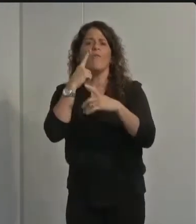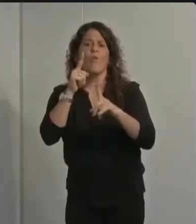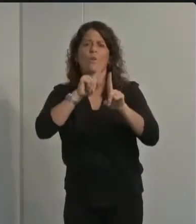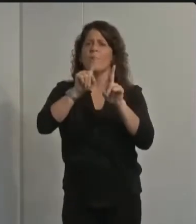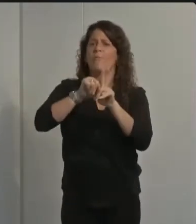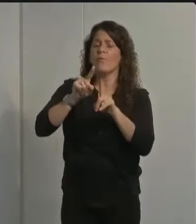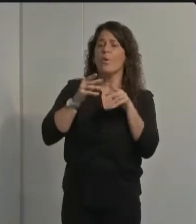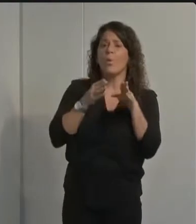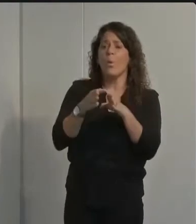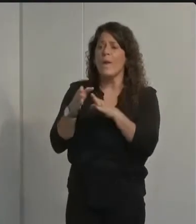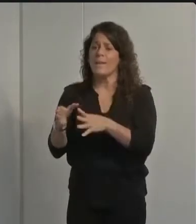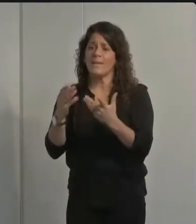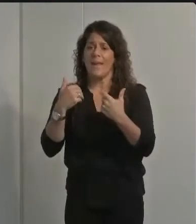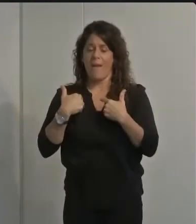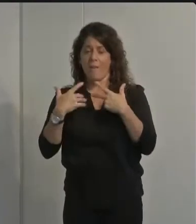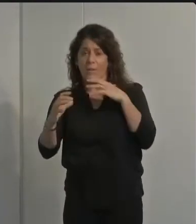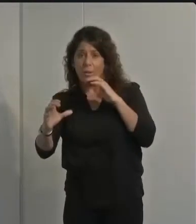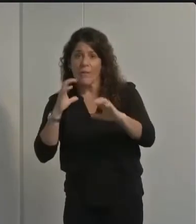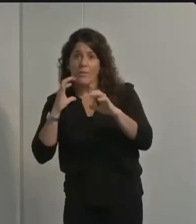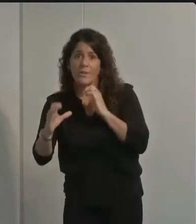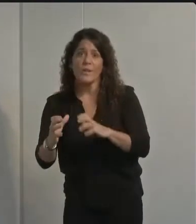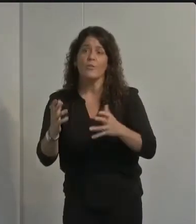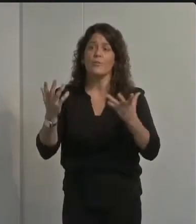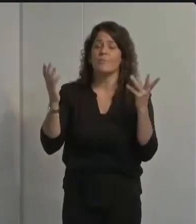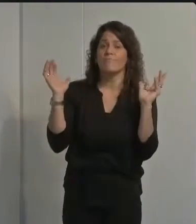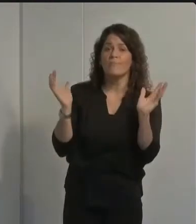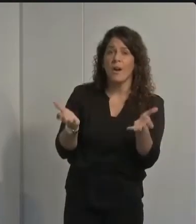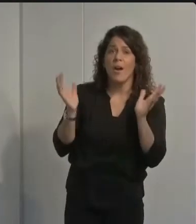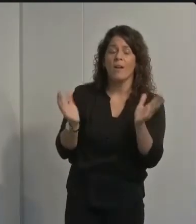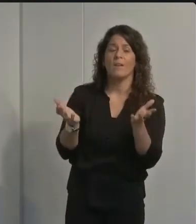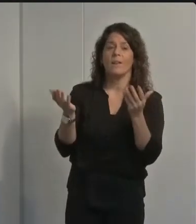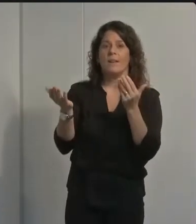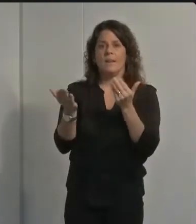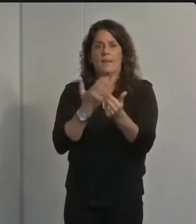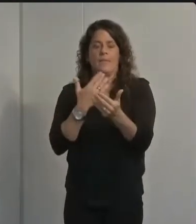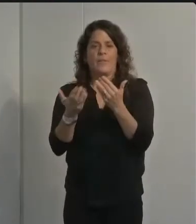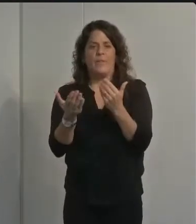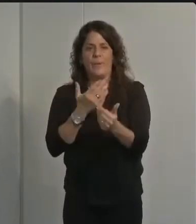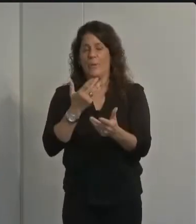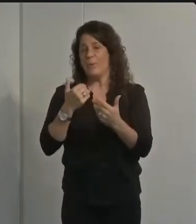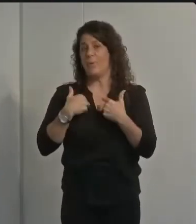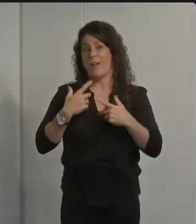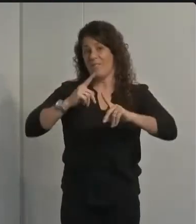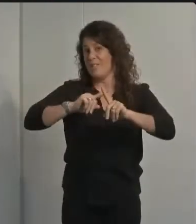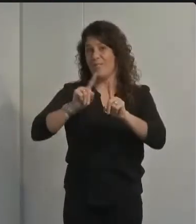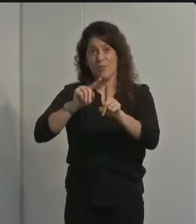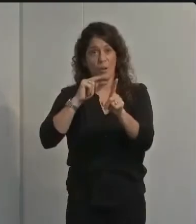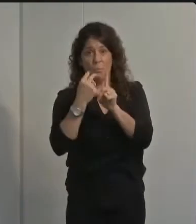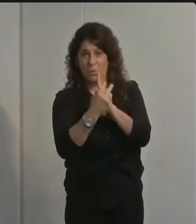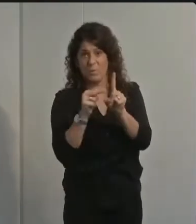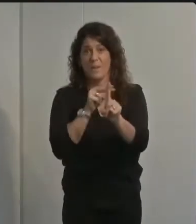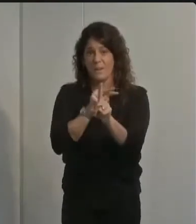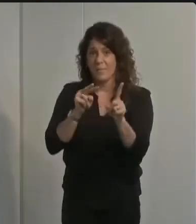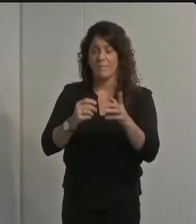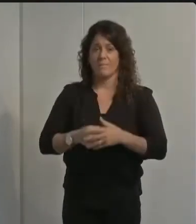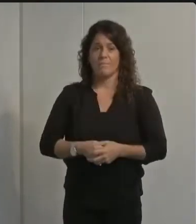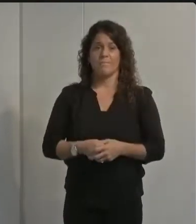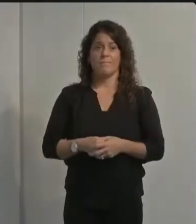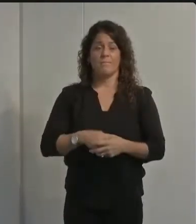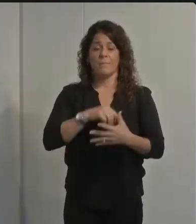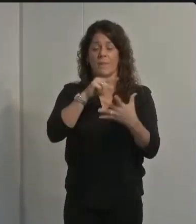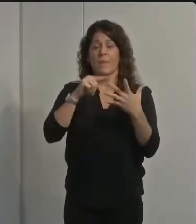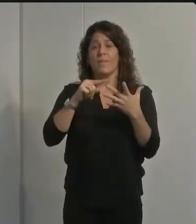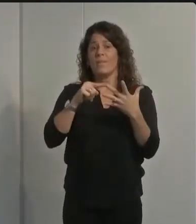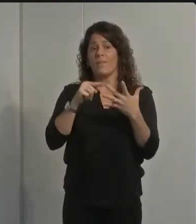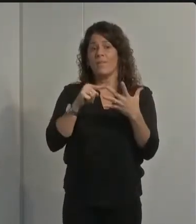opportunities to have conversations with others even though you may have varying viewpoints the third